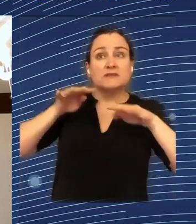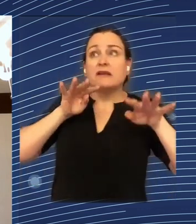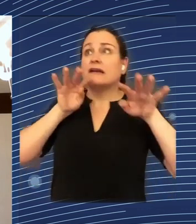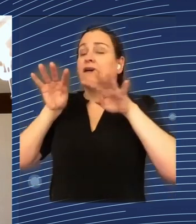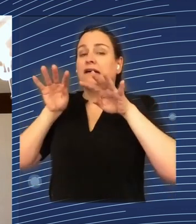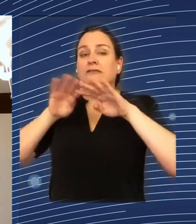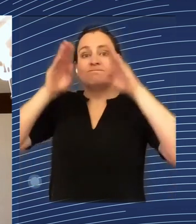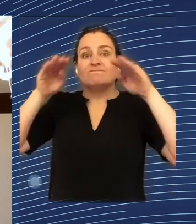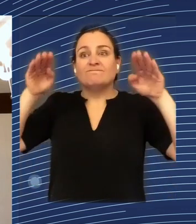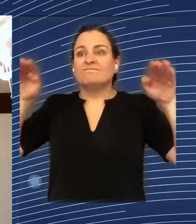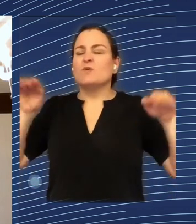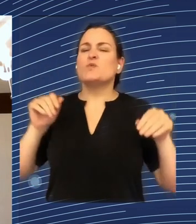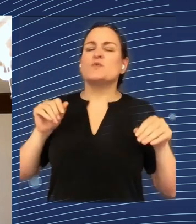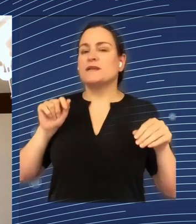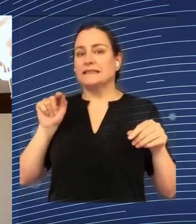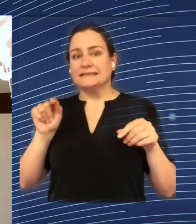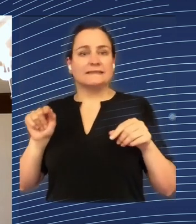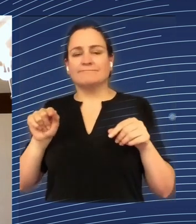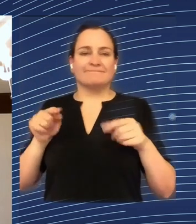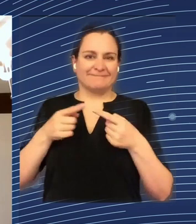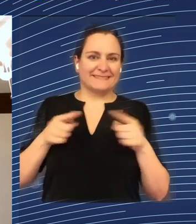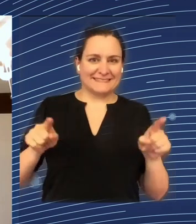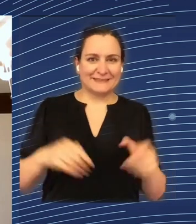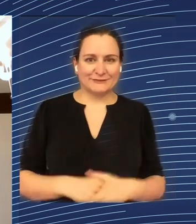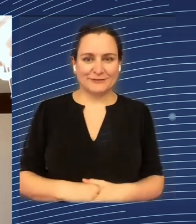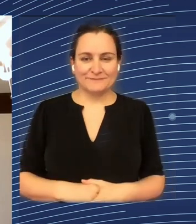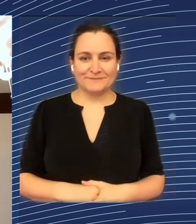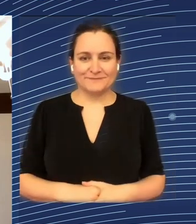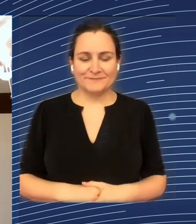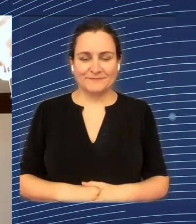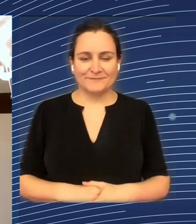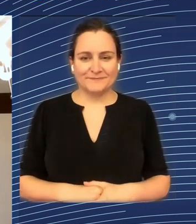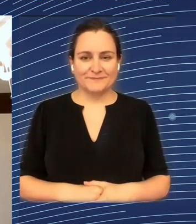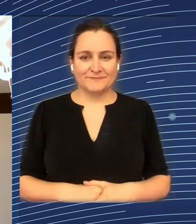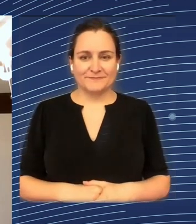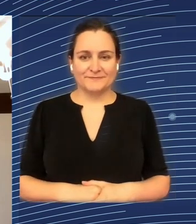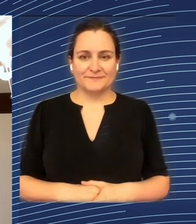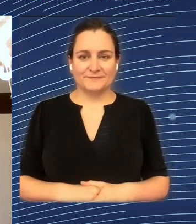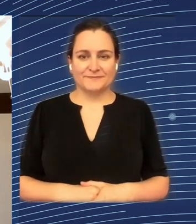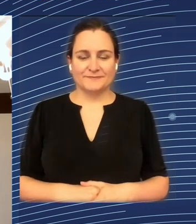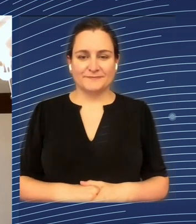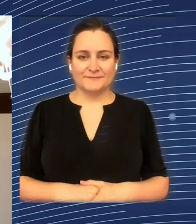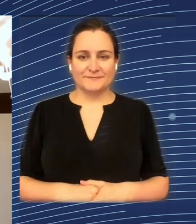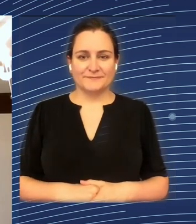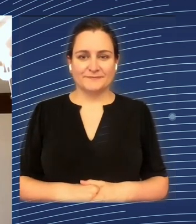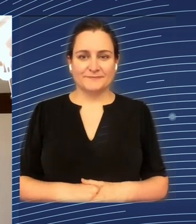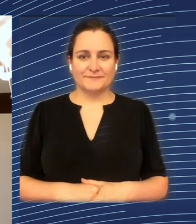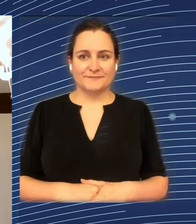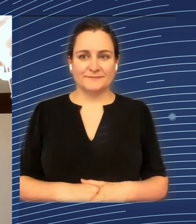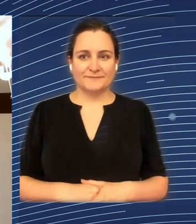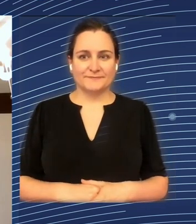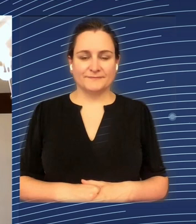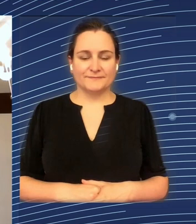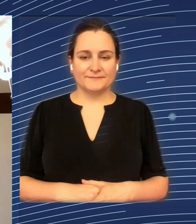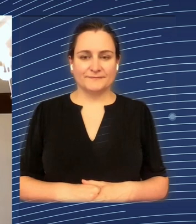explains the differences within countries to a large extent. But also perhaps the capital cities of poorer countries where